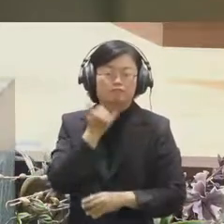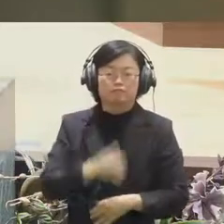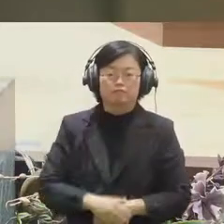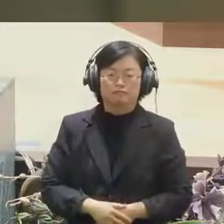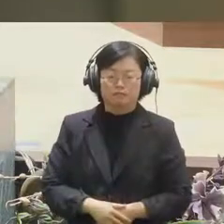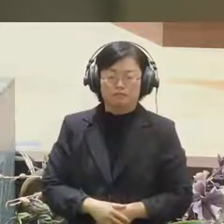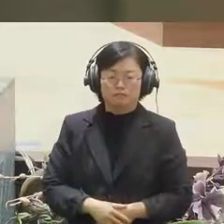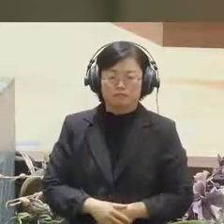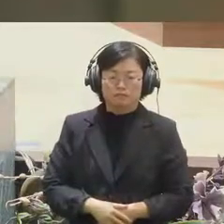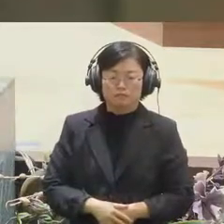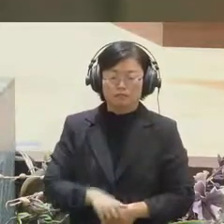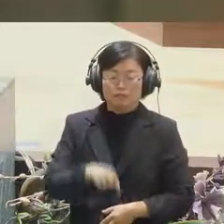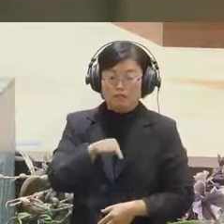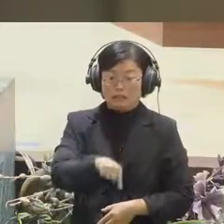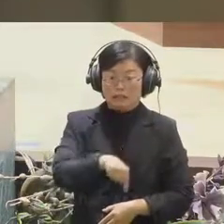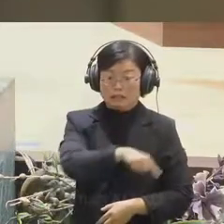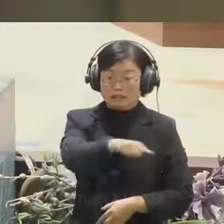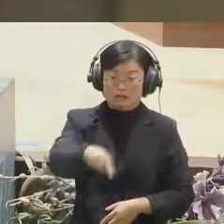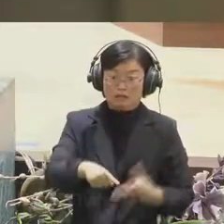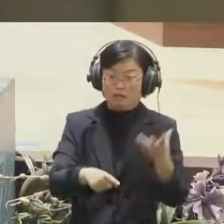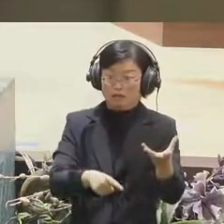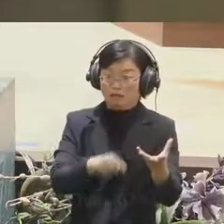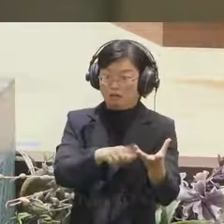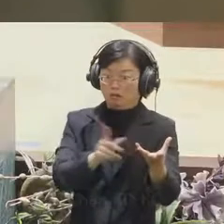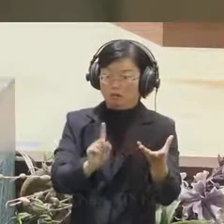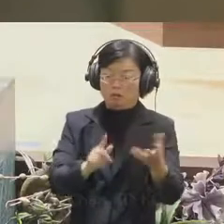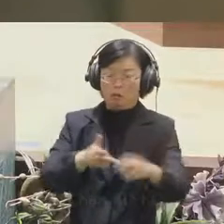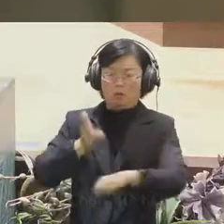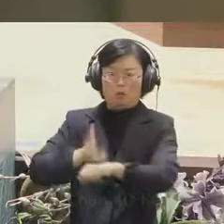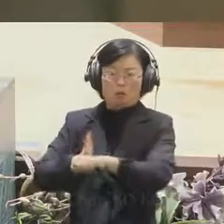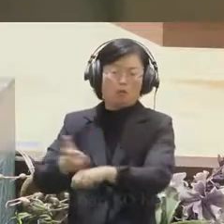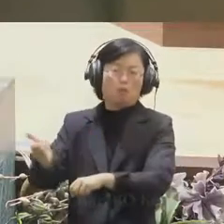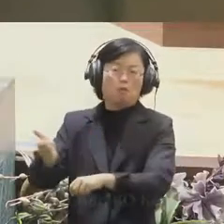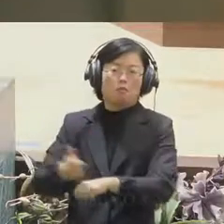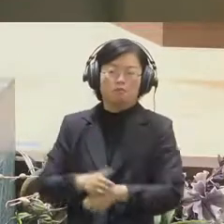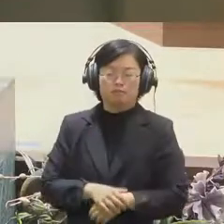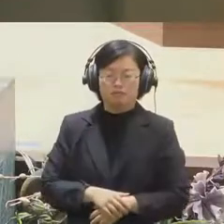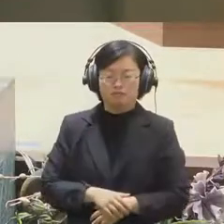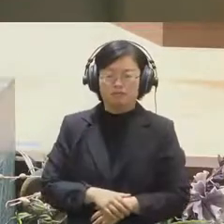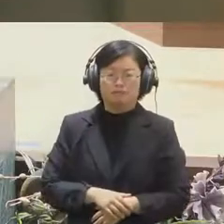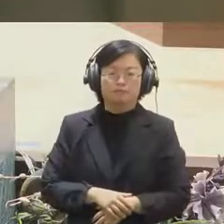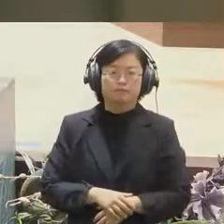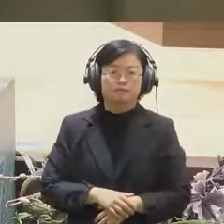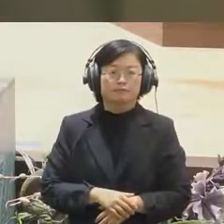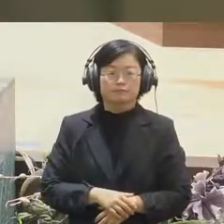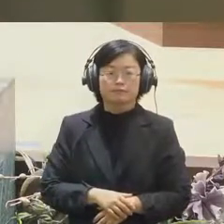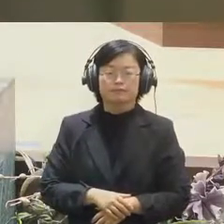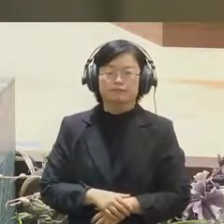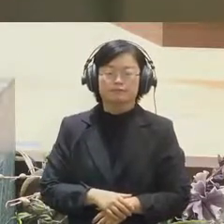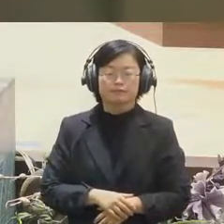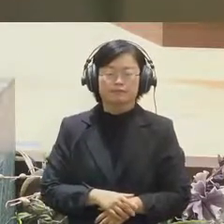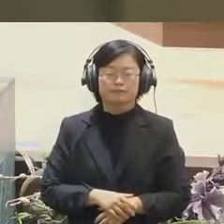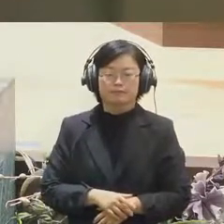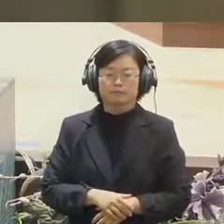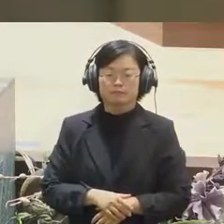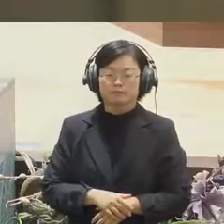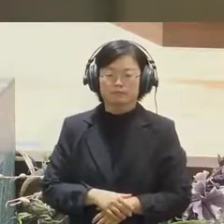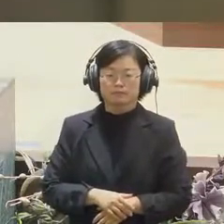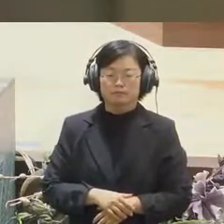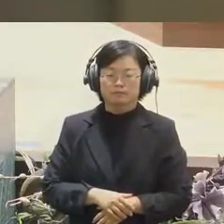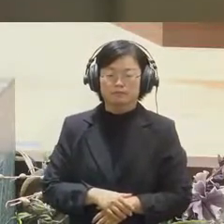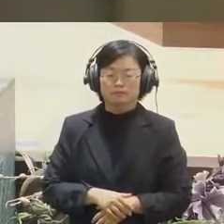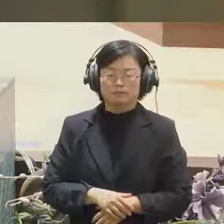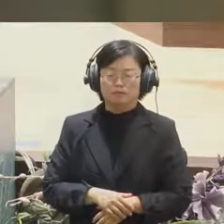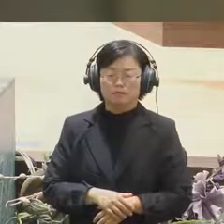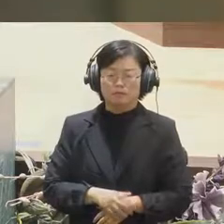from the tech backgrounds at their own expenses. So we can see the civic tech activities